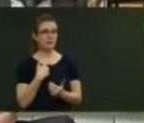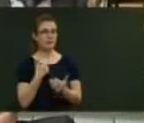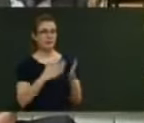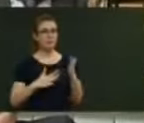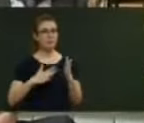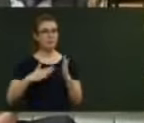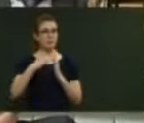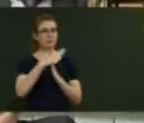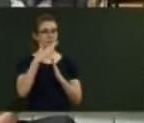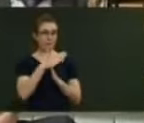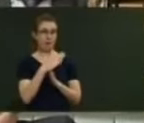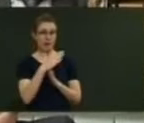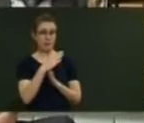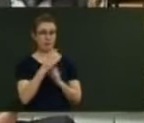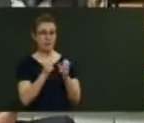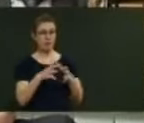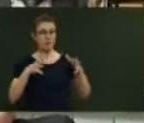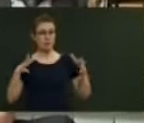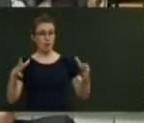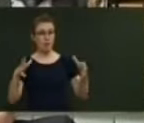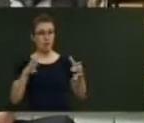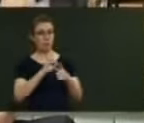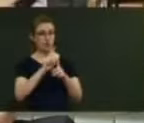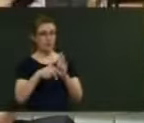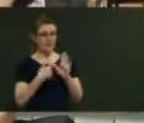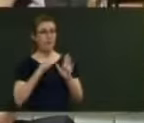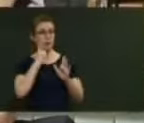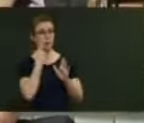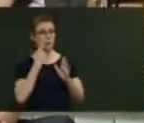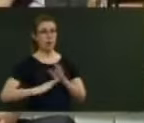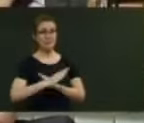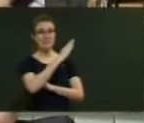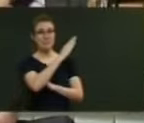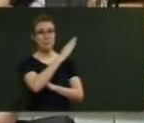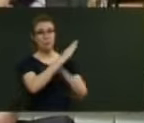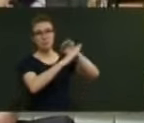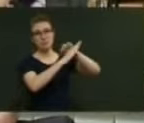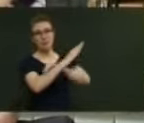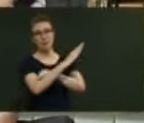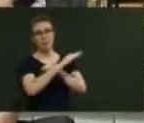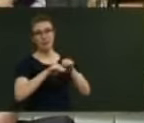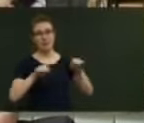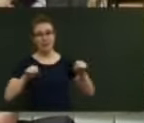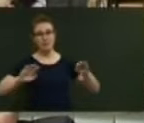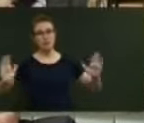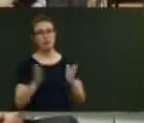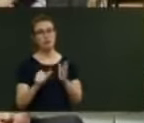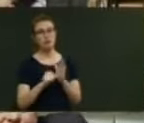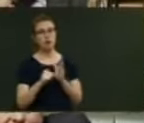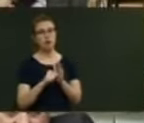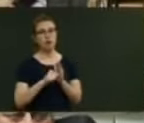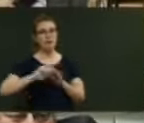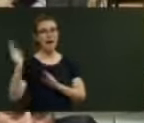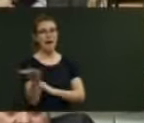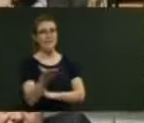to increase the safety of forestry workers on steep and sloping land, while reducing the cost of harvest by 25 per cent. Forestry is New